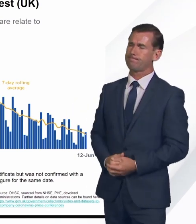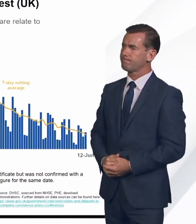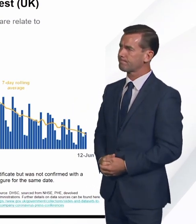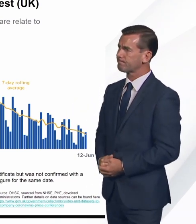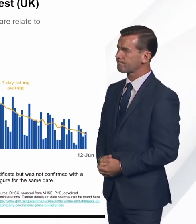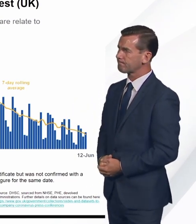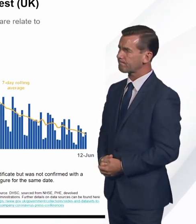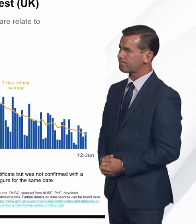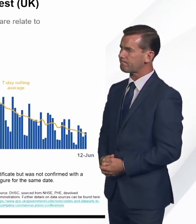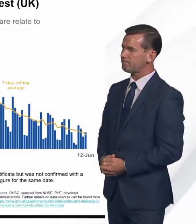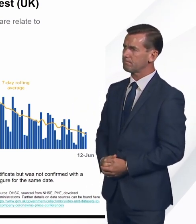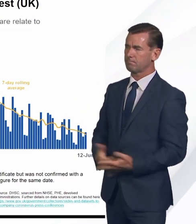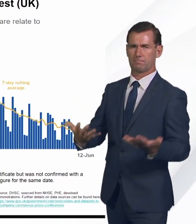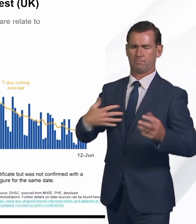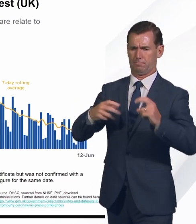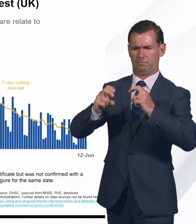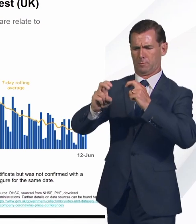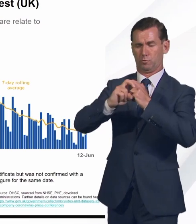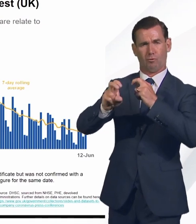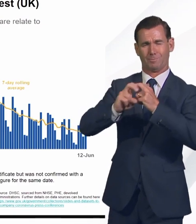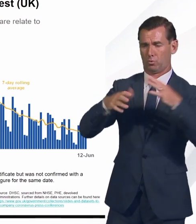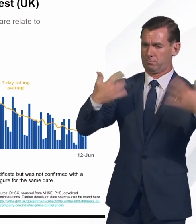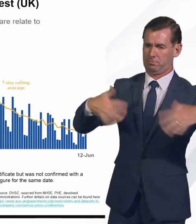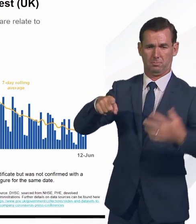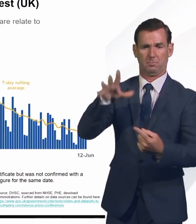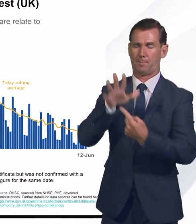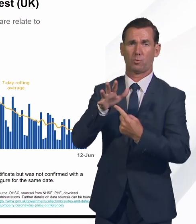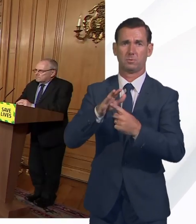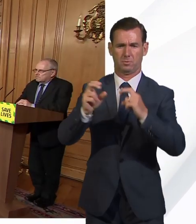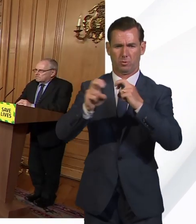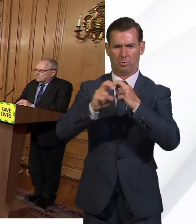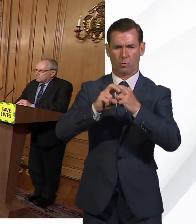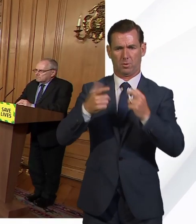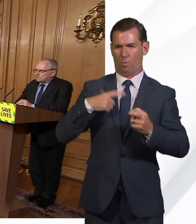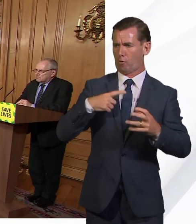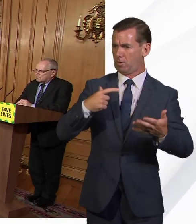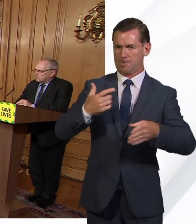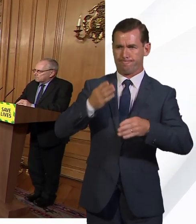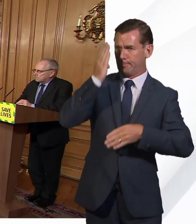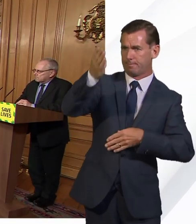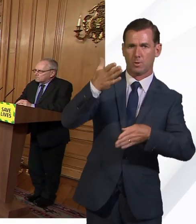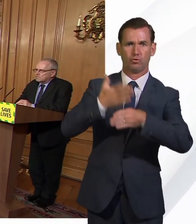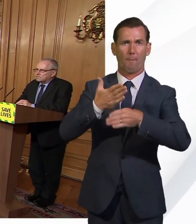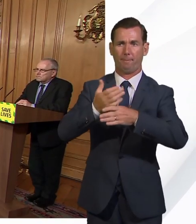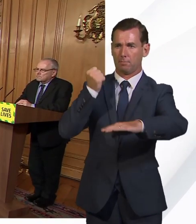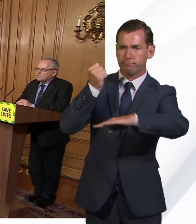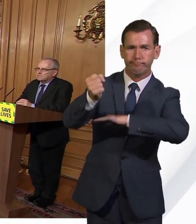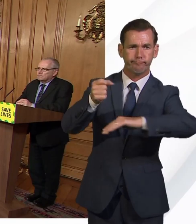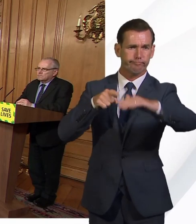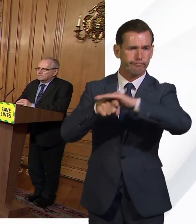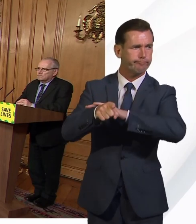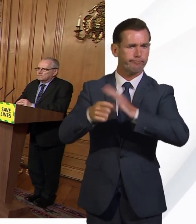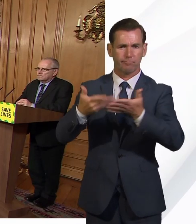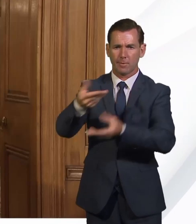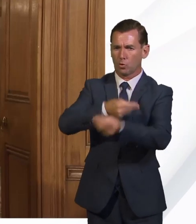Transport is instrumental to our recovery, to connect people with jobs, to help level up Britain and even to